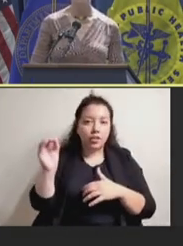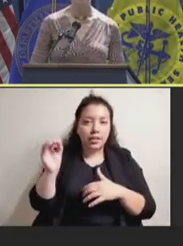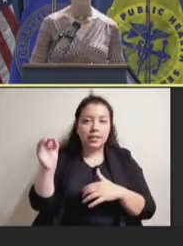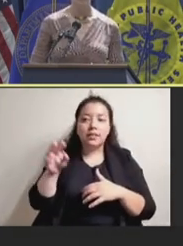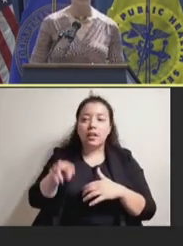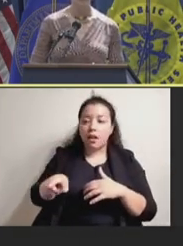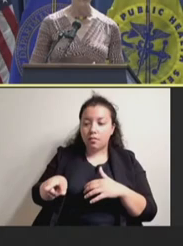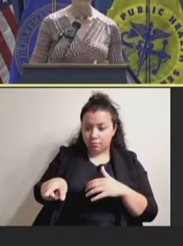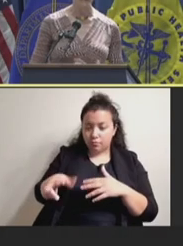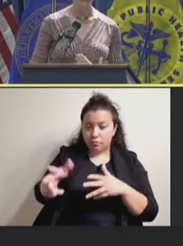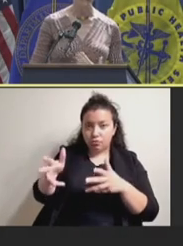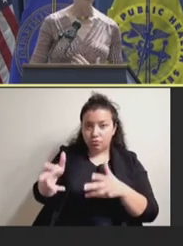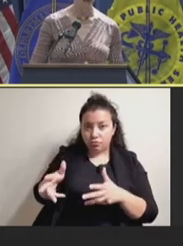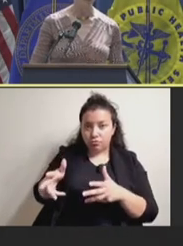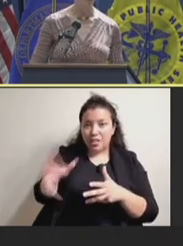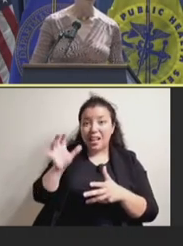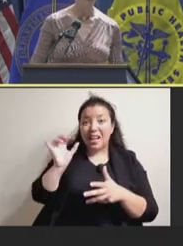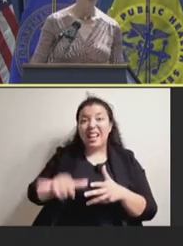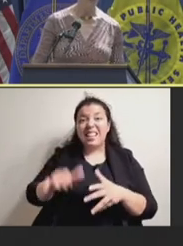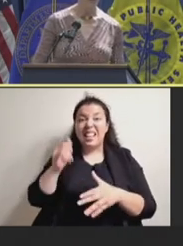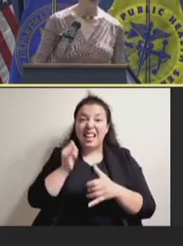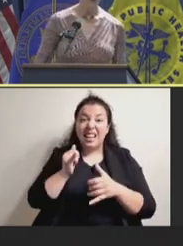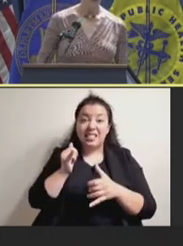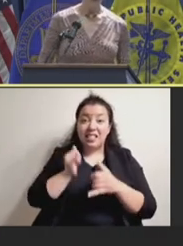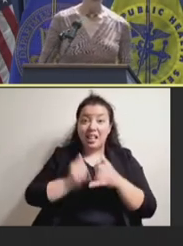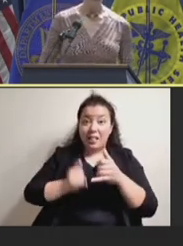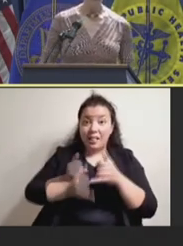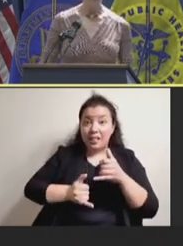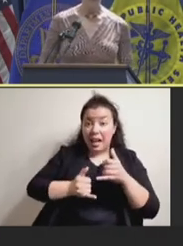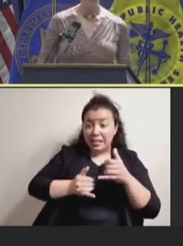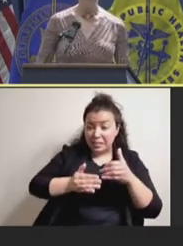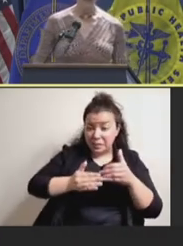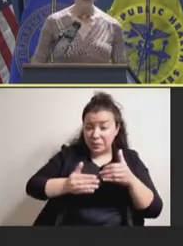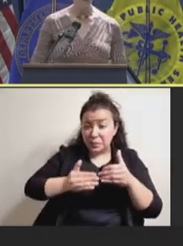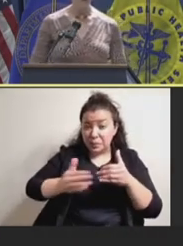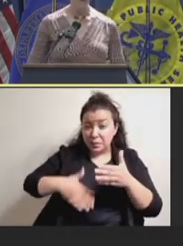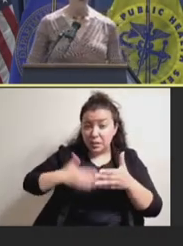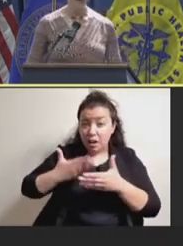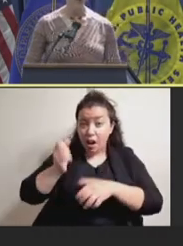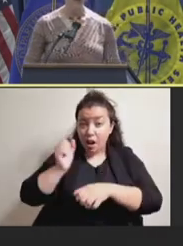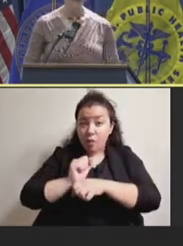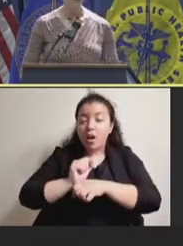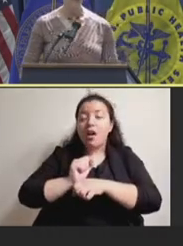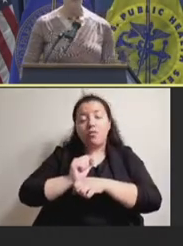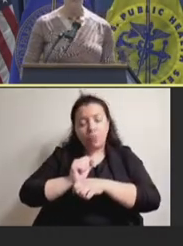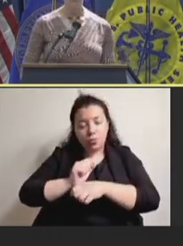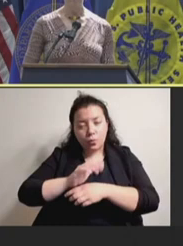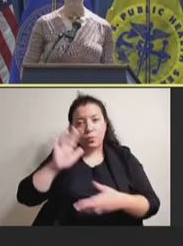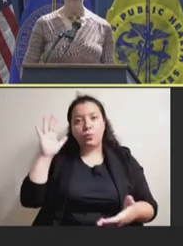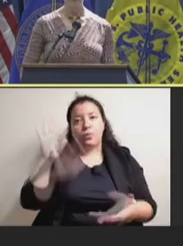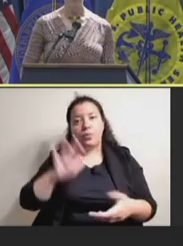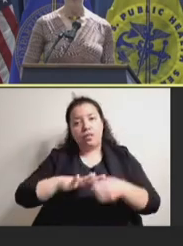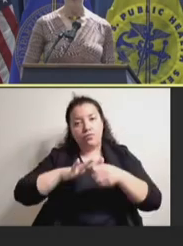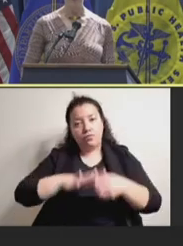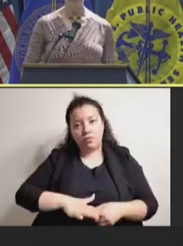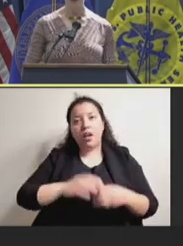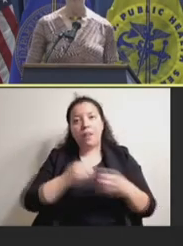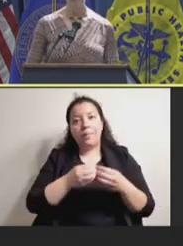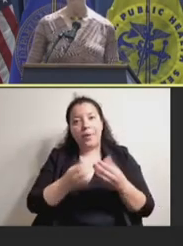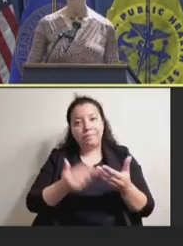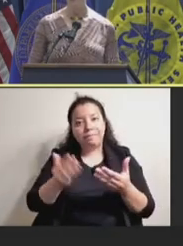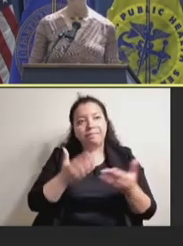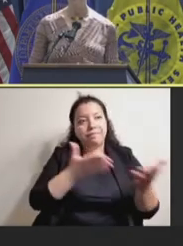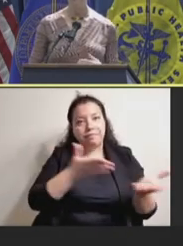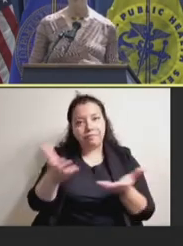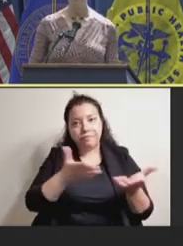the logistics in the last mile. Another advantage when cold chain breaks do occur, for example, on a